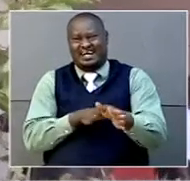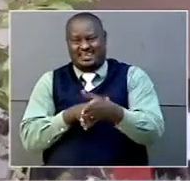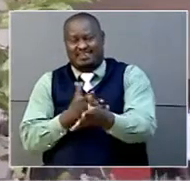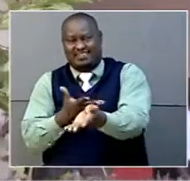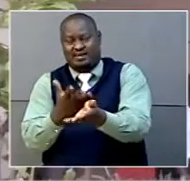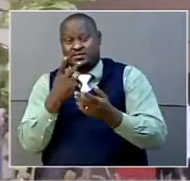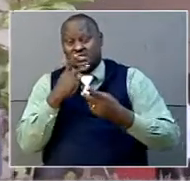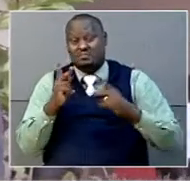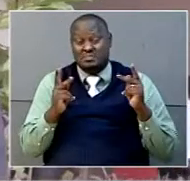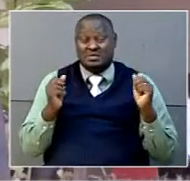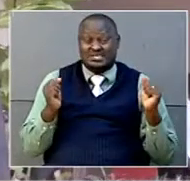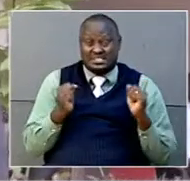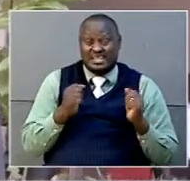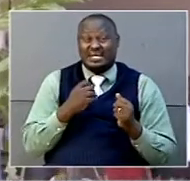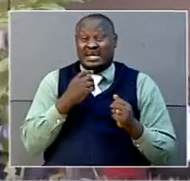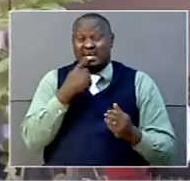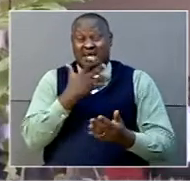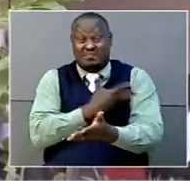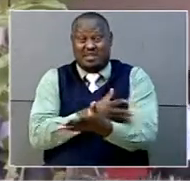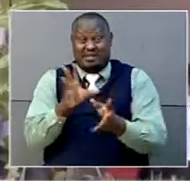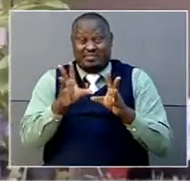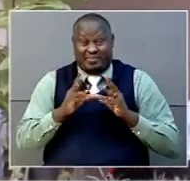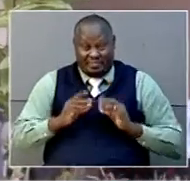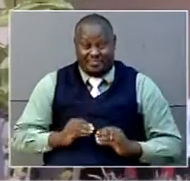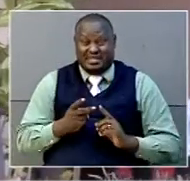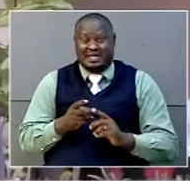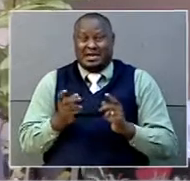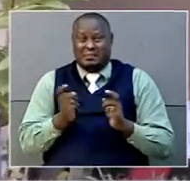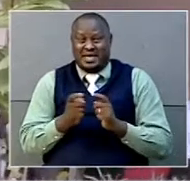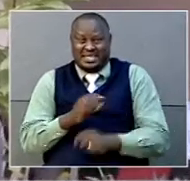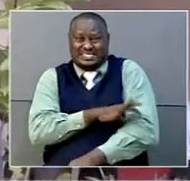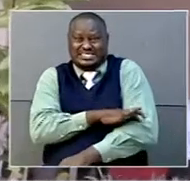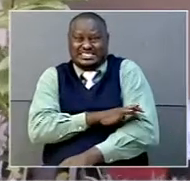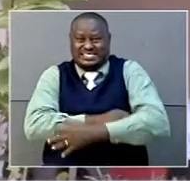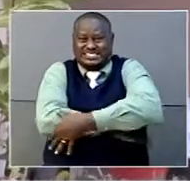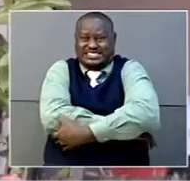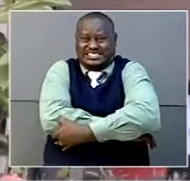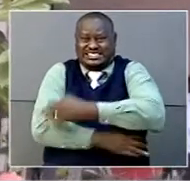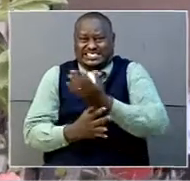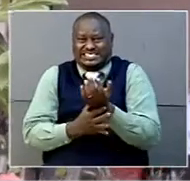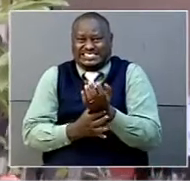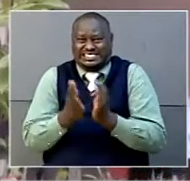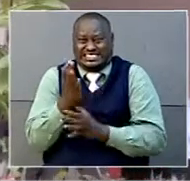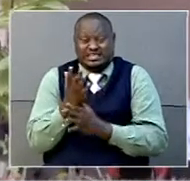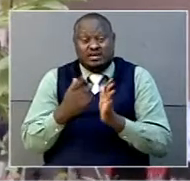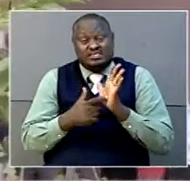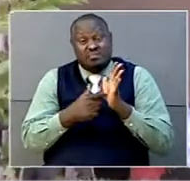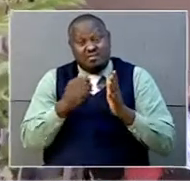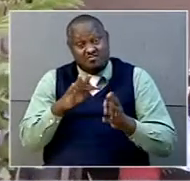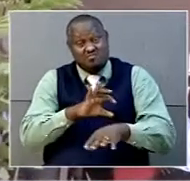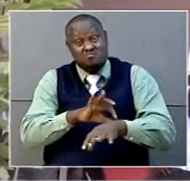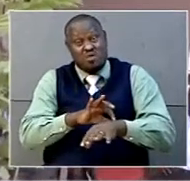have anemia, will have pain, will have complications because if, for example, the bones are not supplied with oxygen, that